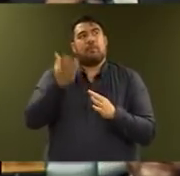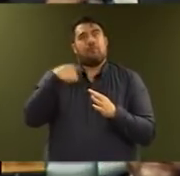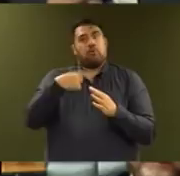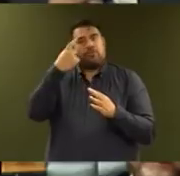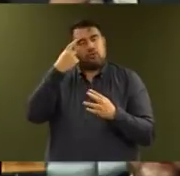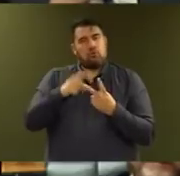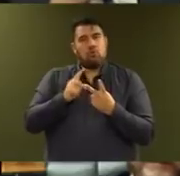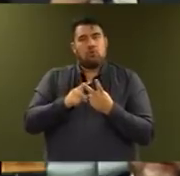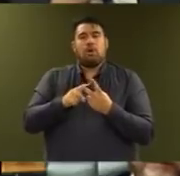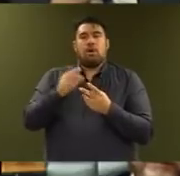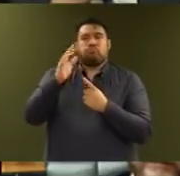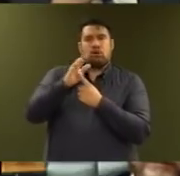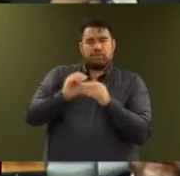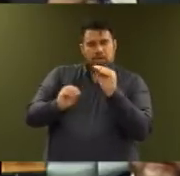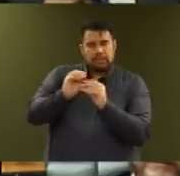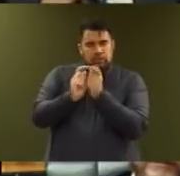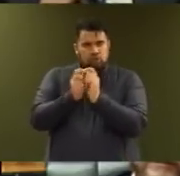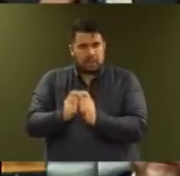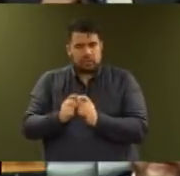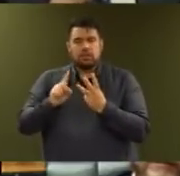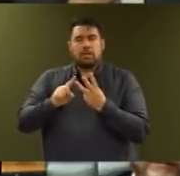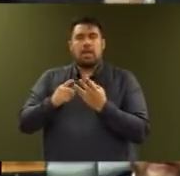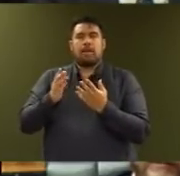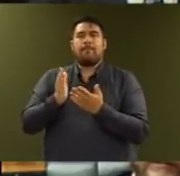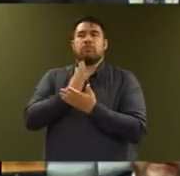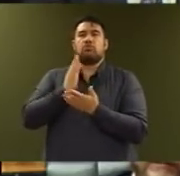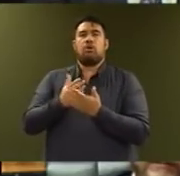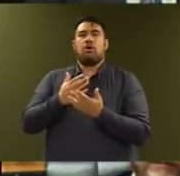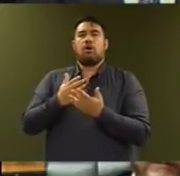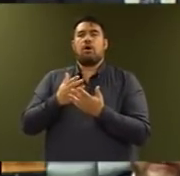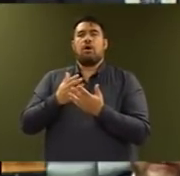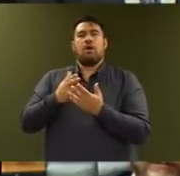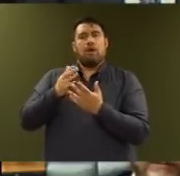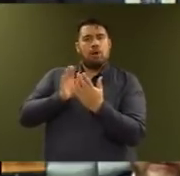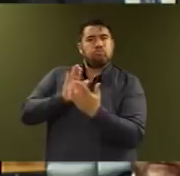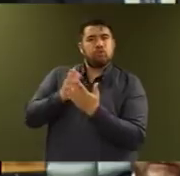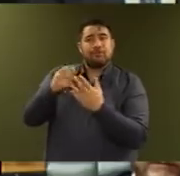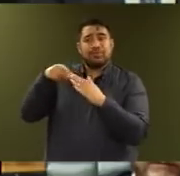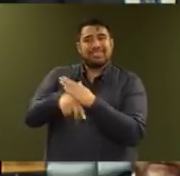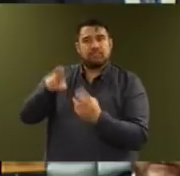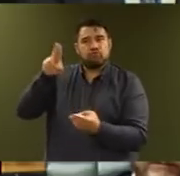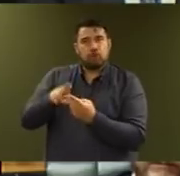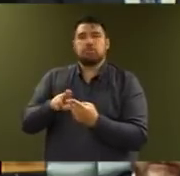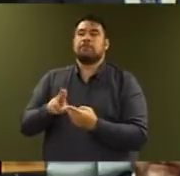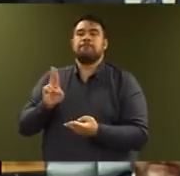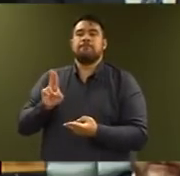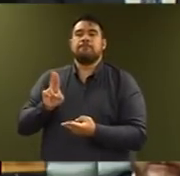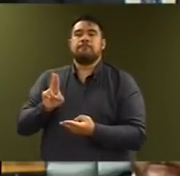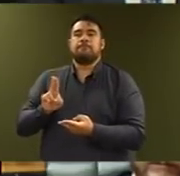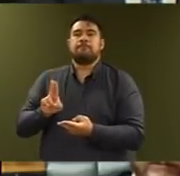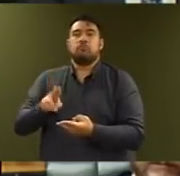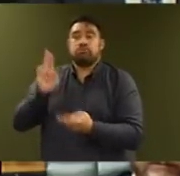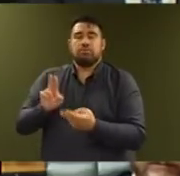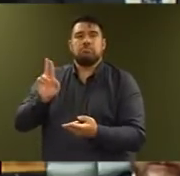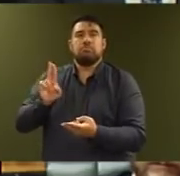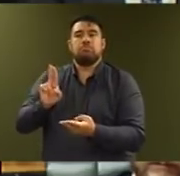reprioritising some spending and taking a more responsible approach to debt reduction. We are slowing down the debt